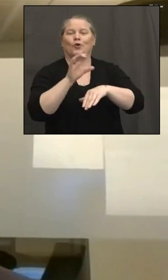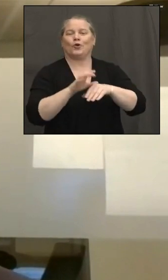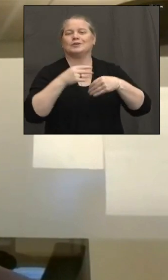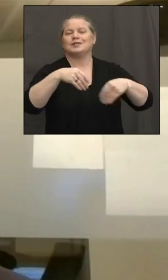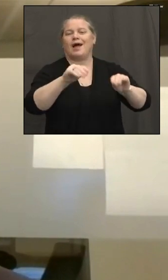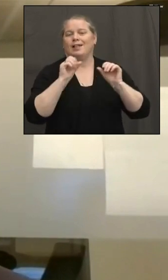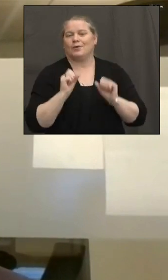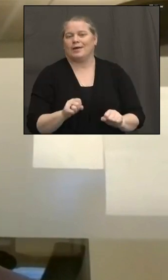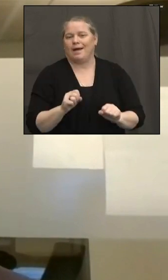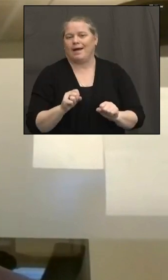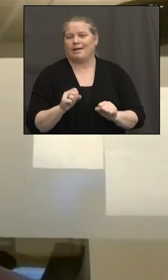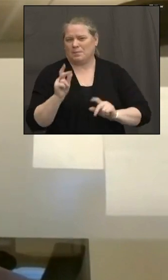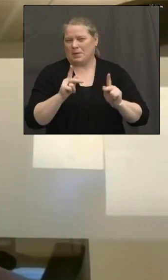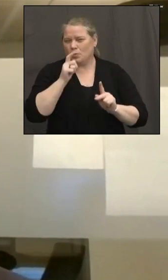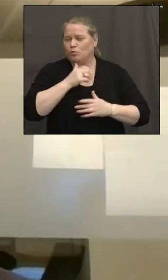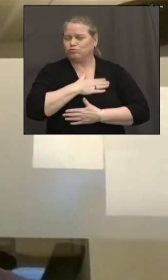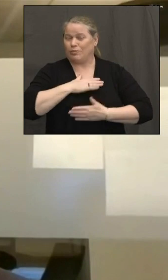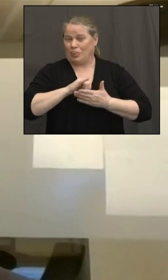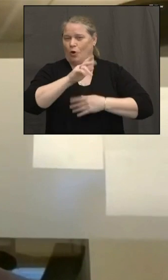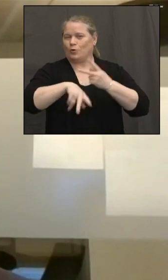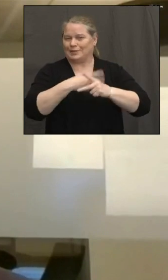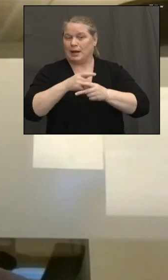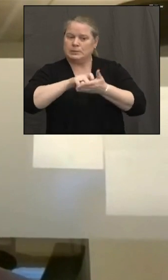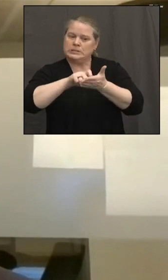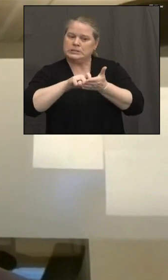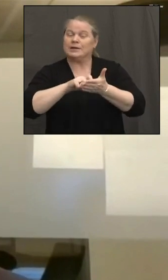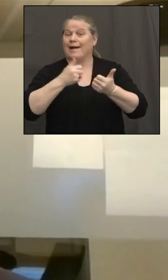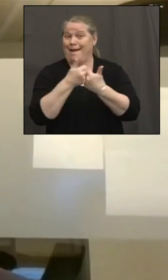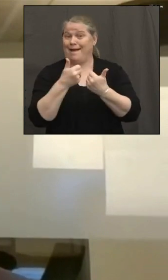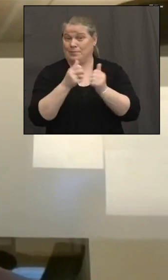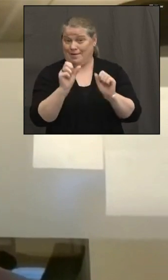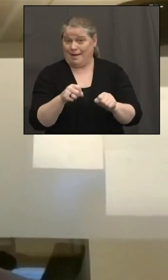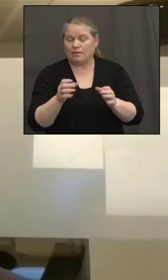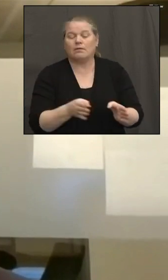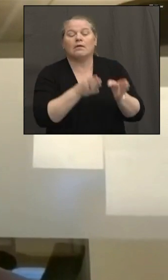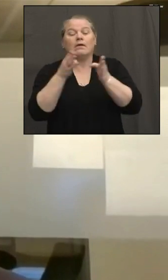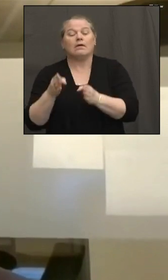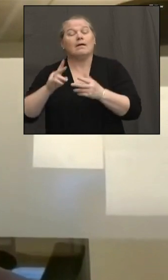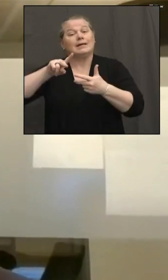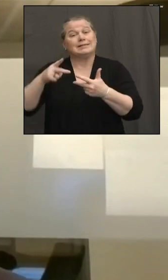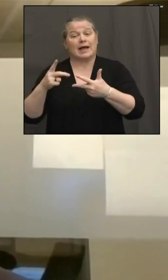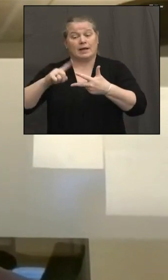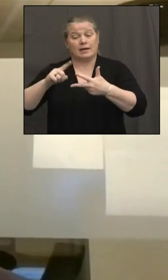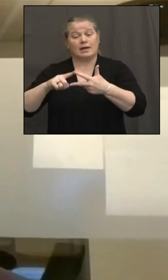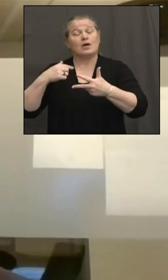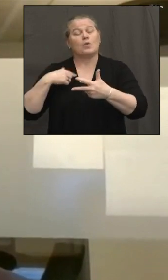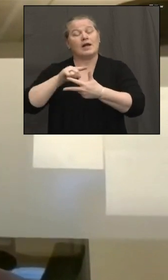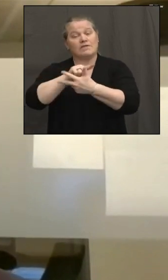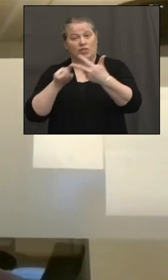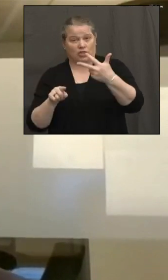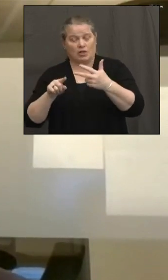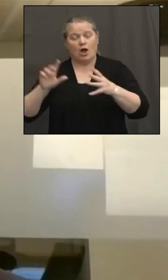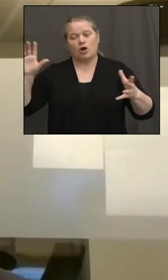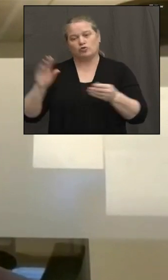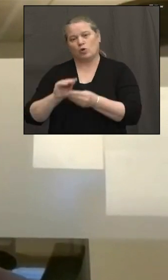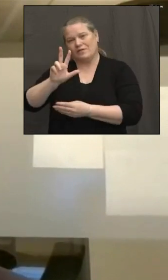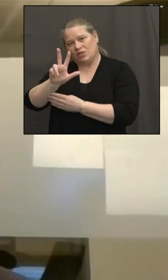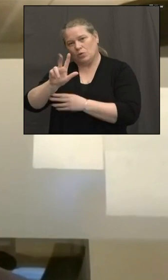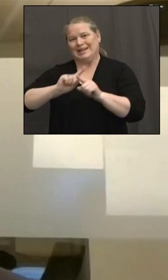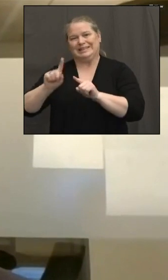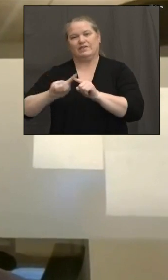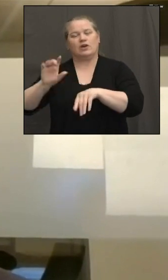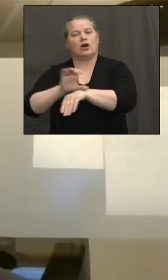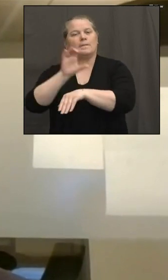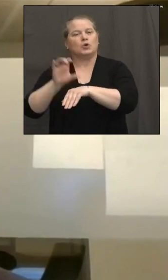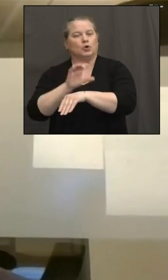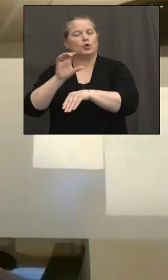Secondly, we'll be able to operate one of the three online sports betting platforms that has been authorized by this deal with the